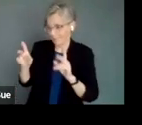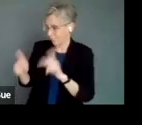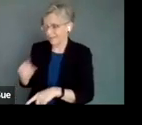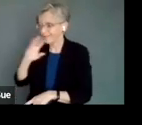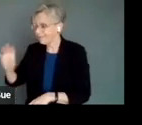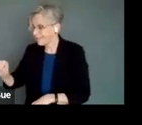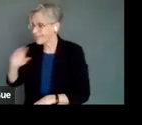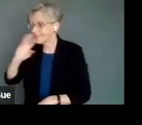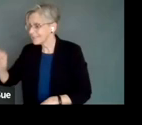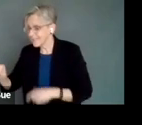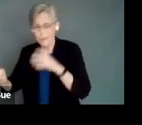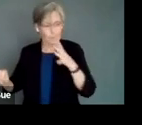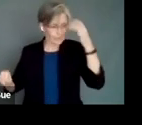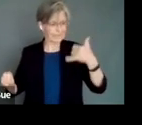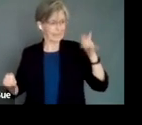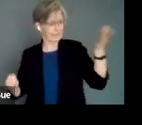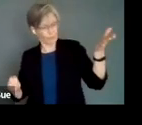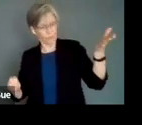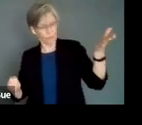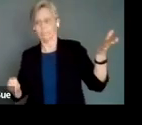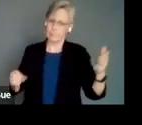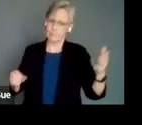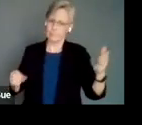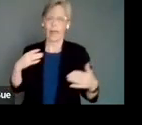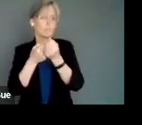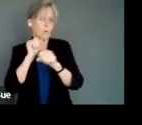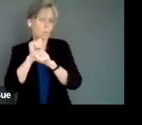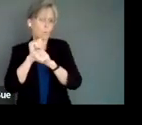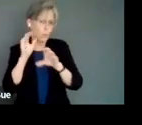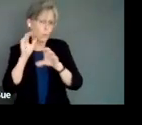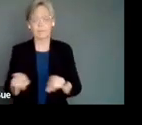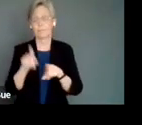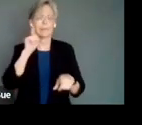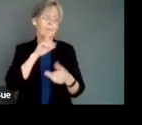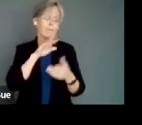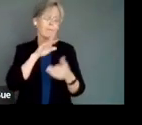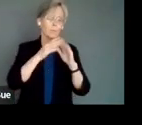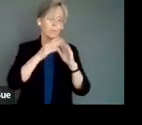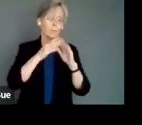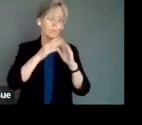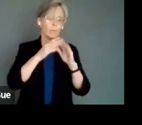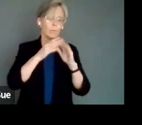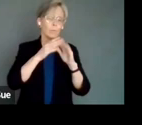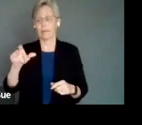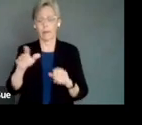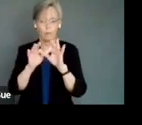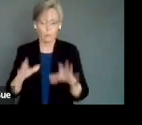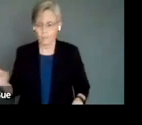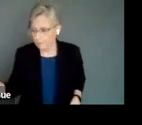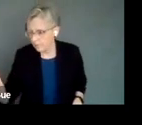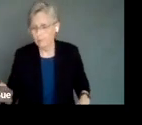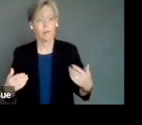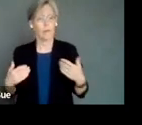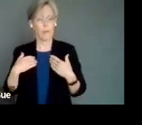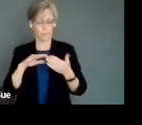old. They also have community support workers. PDD people come just like the deaf community comes with ASL interpreters available to us. We have